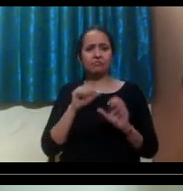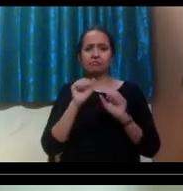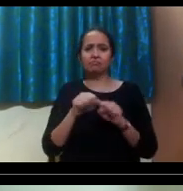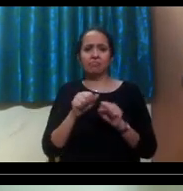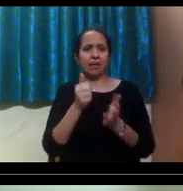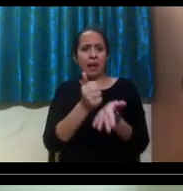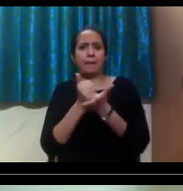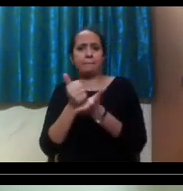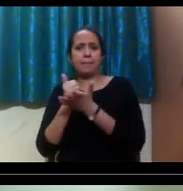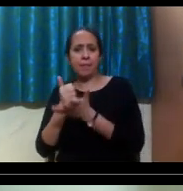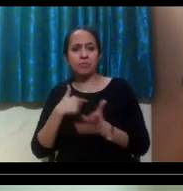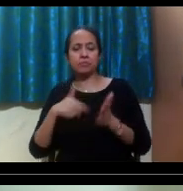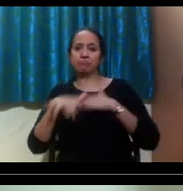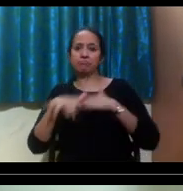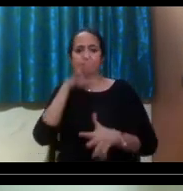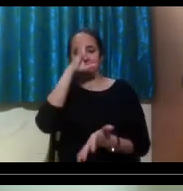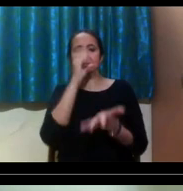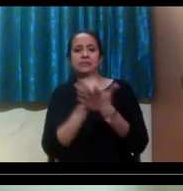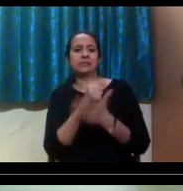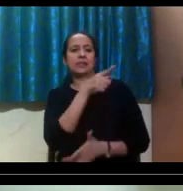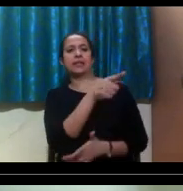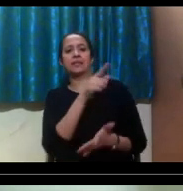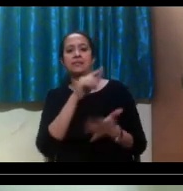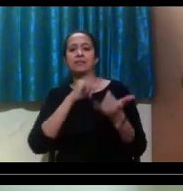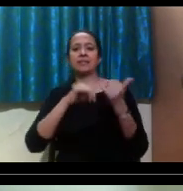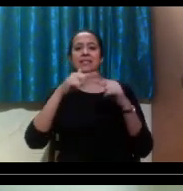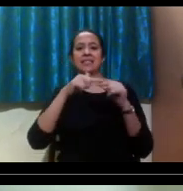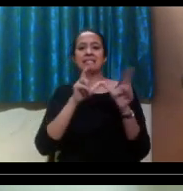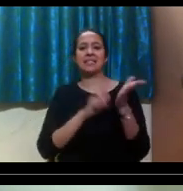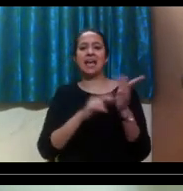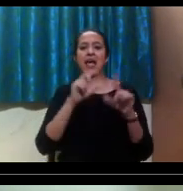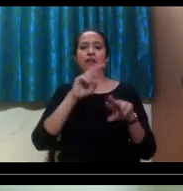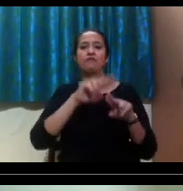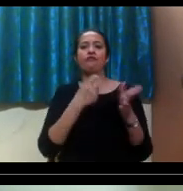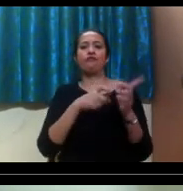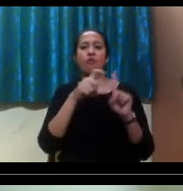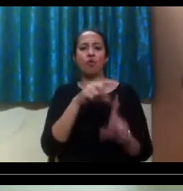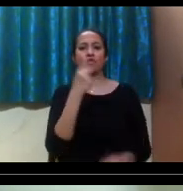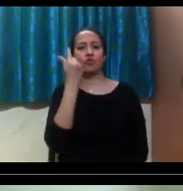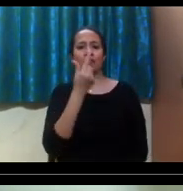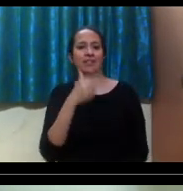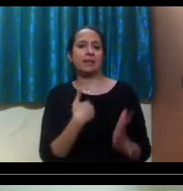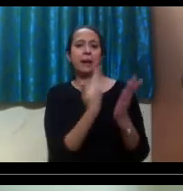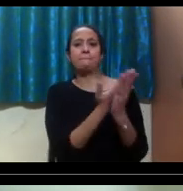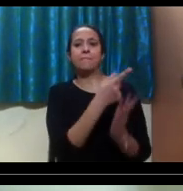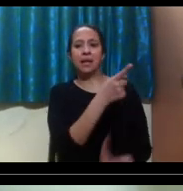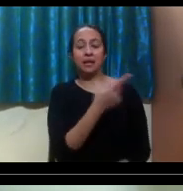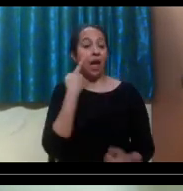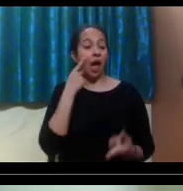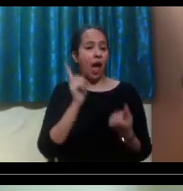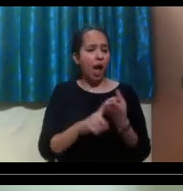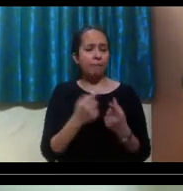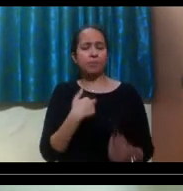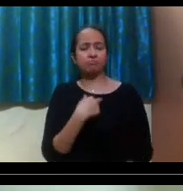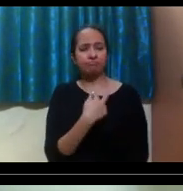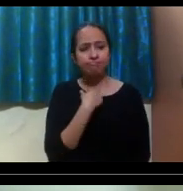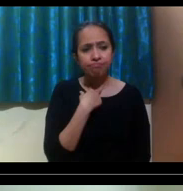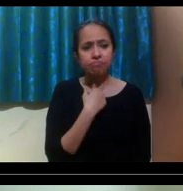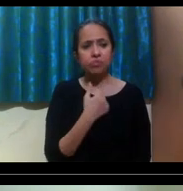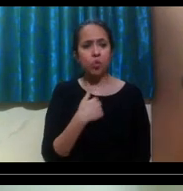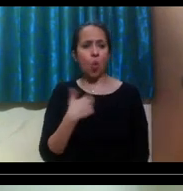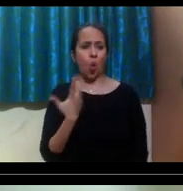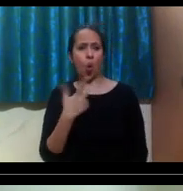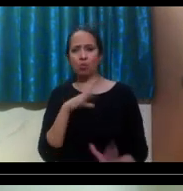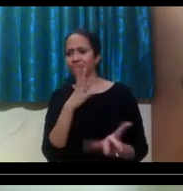major reasons why I chose to go to Stanford for grad school. Cause I know that, um, in case of any issues, I know that I have